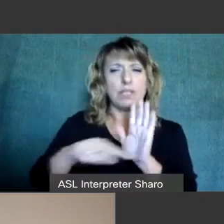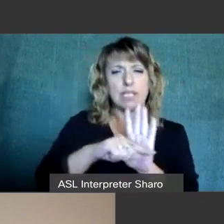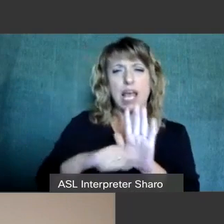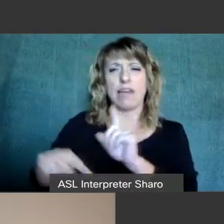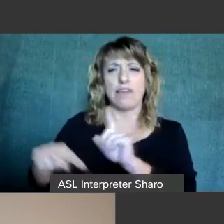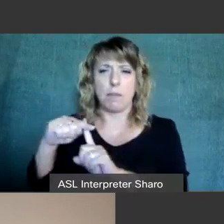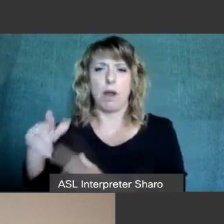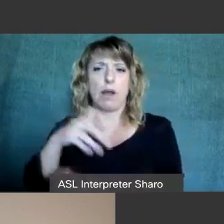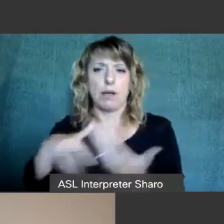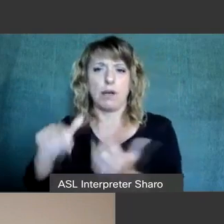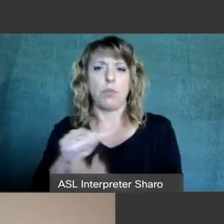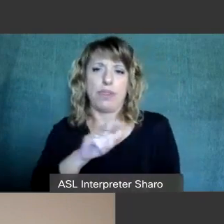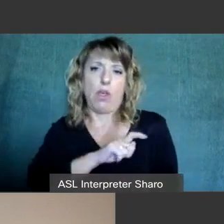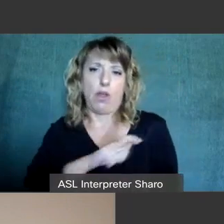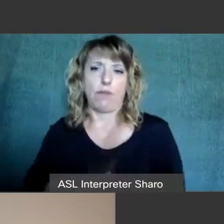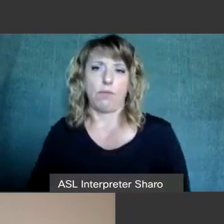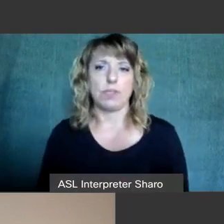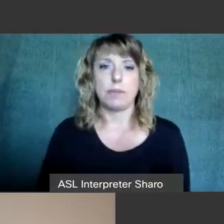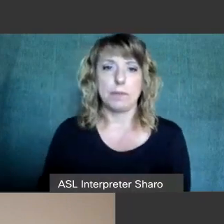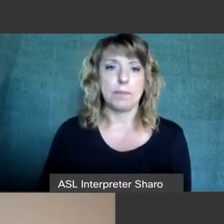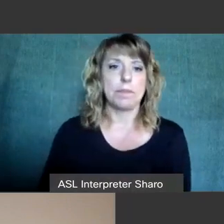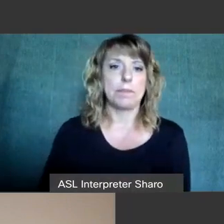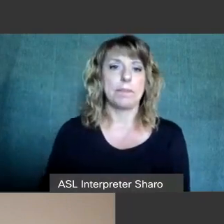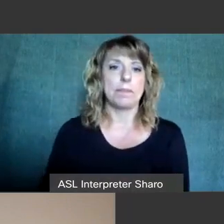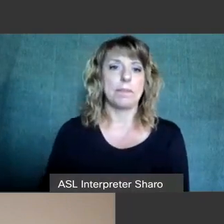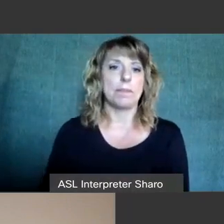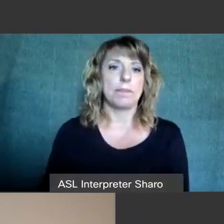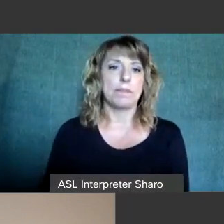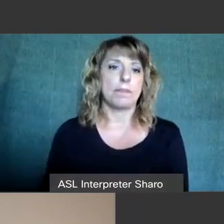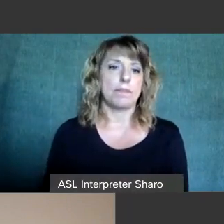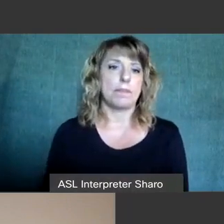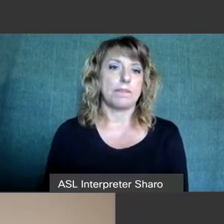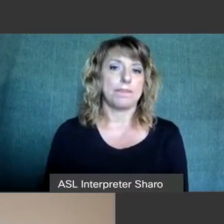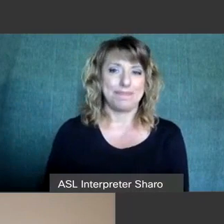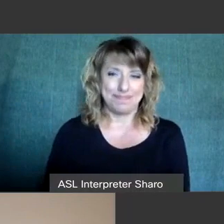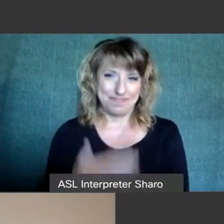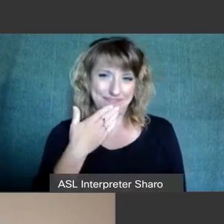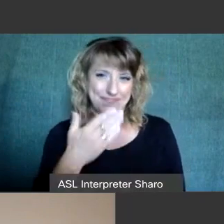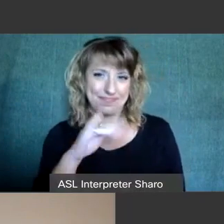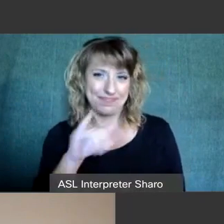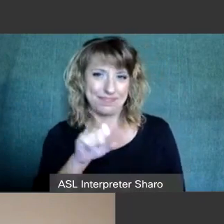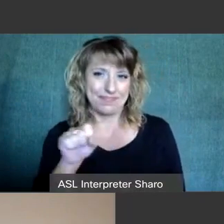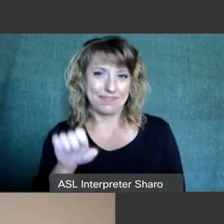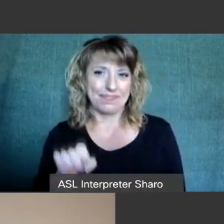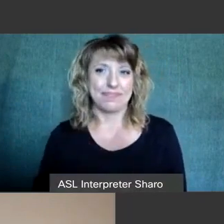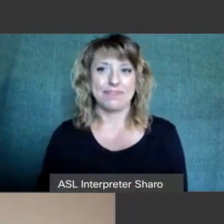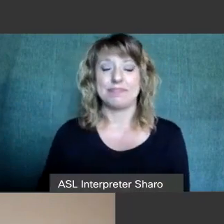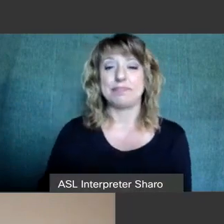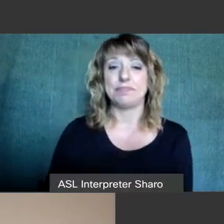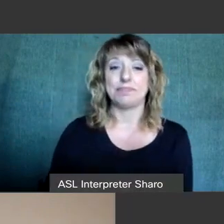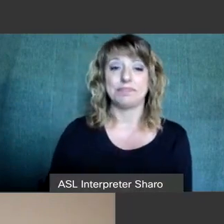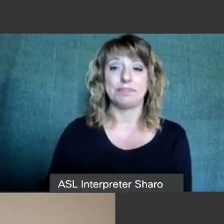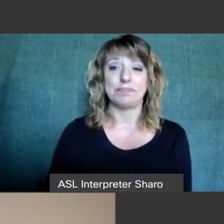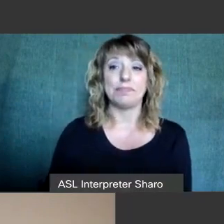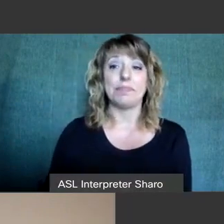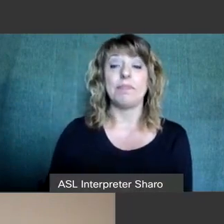interactions with law enforcement okay thanks jesse um the next the next